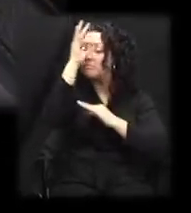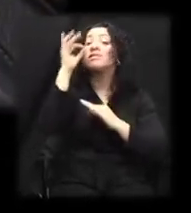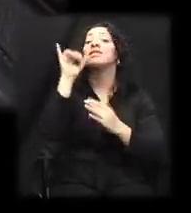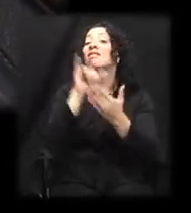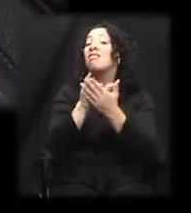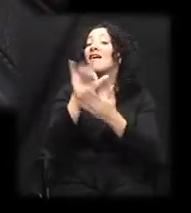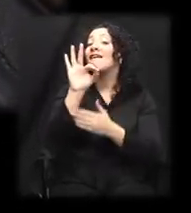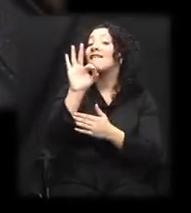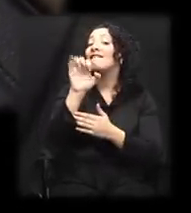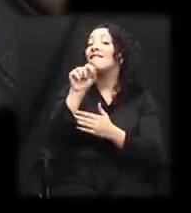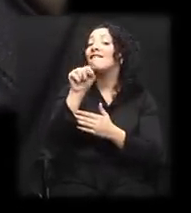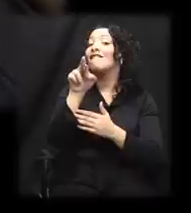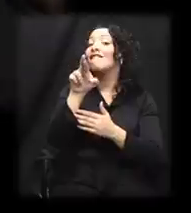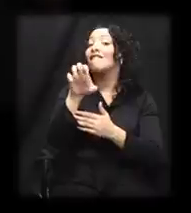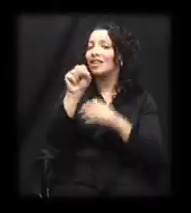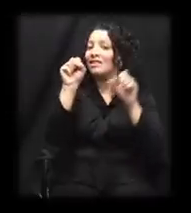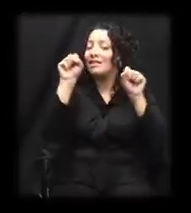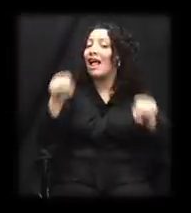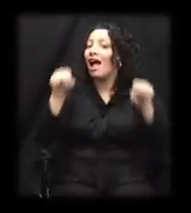device in various ways.